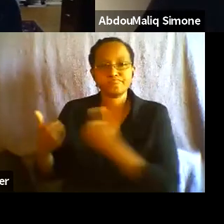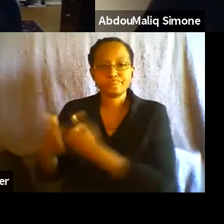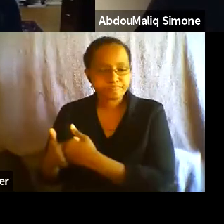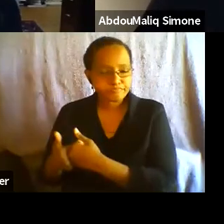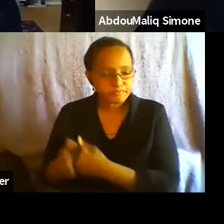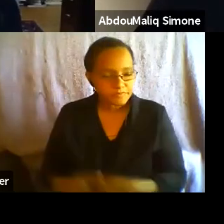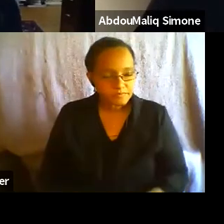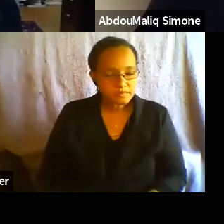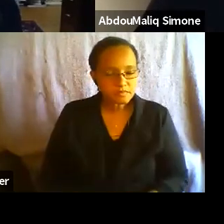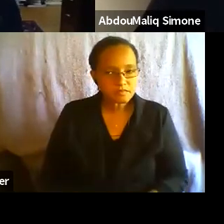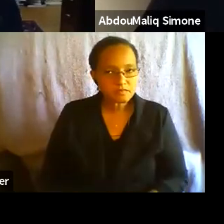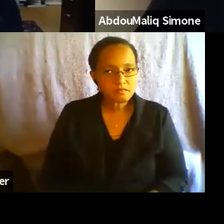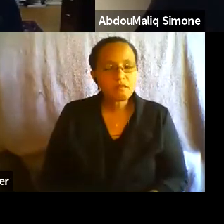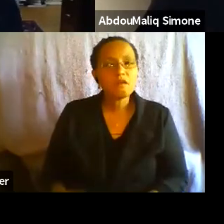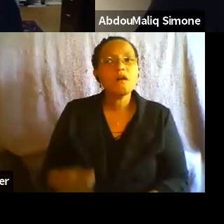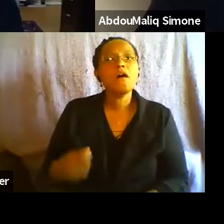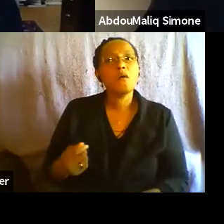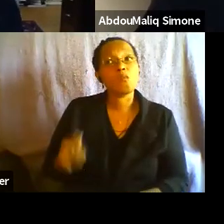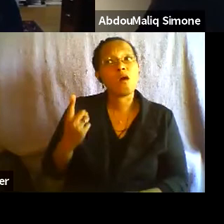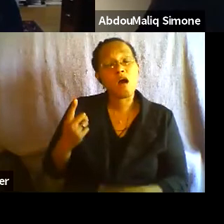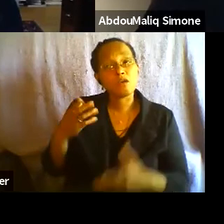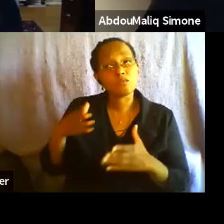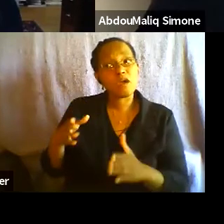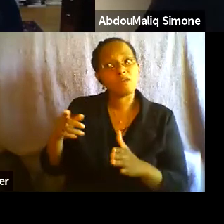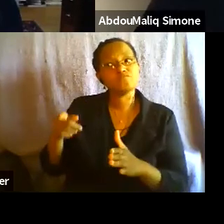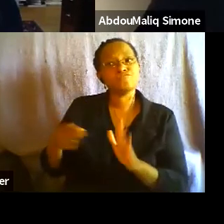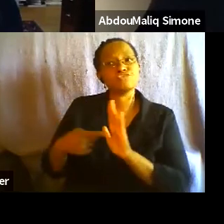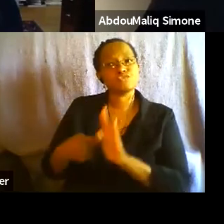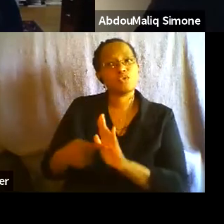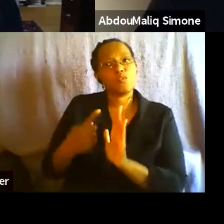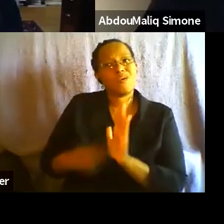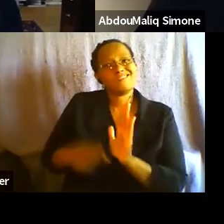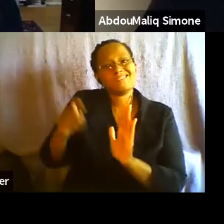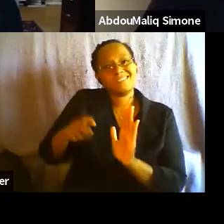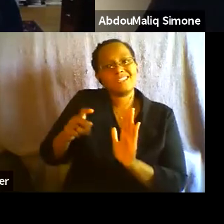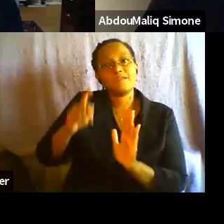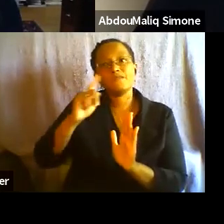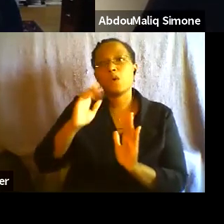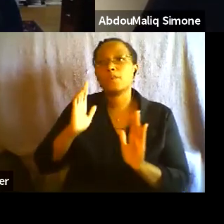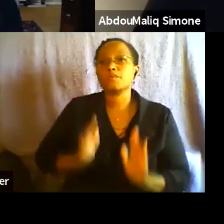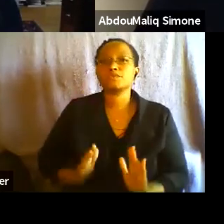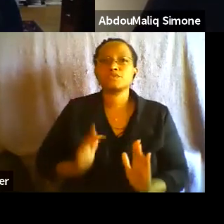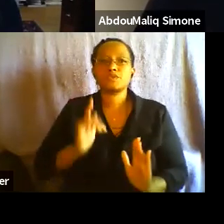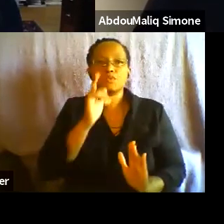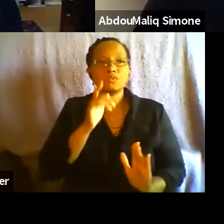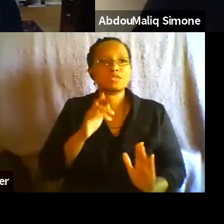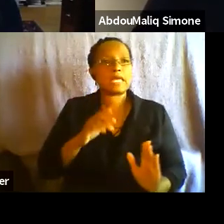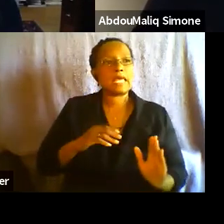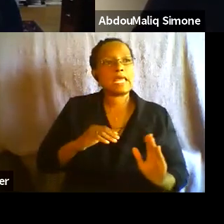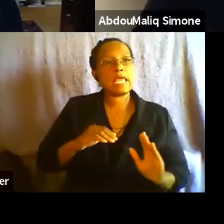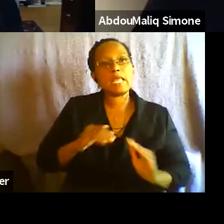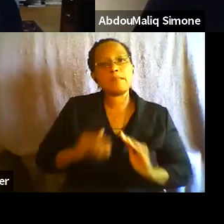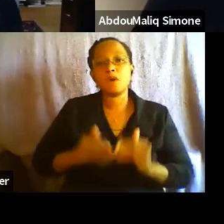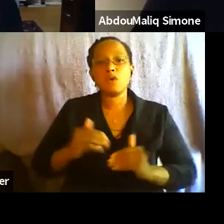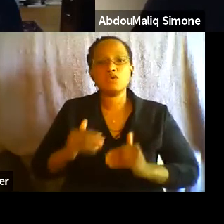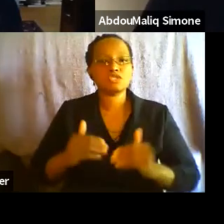reflective of what is necessary as a kind of self in motion, which is in some ways the kind of